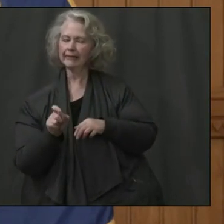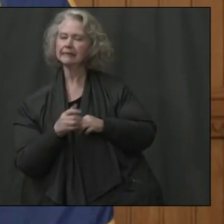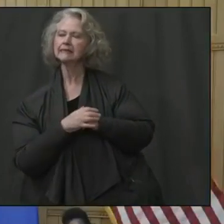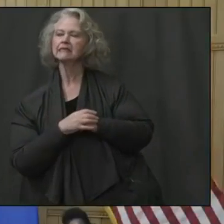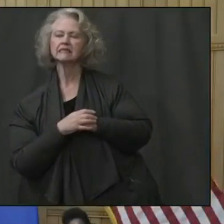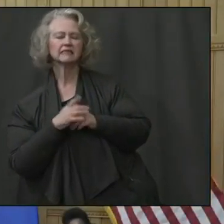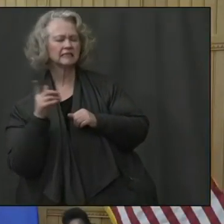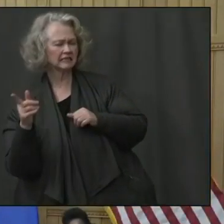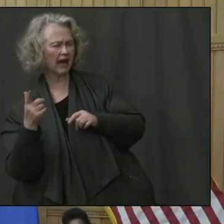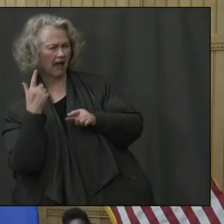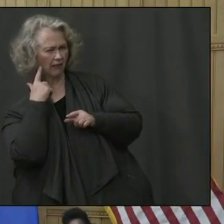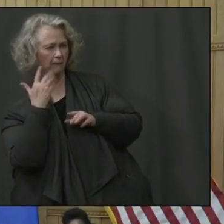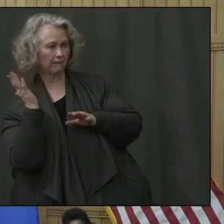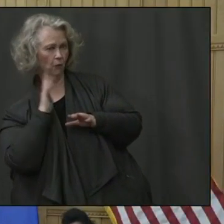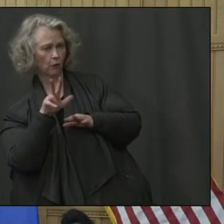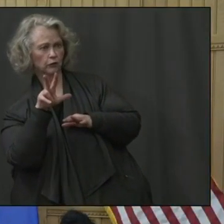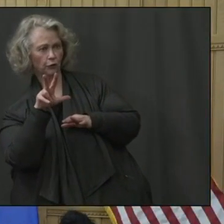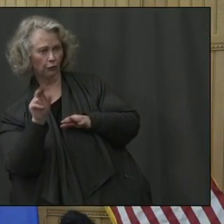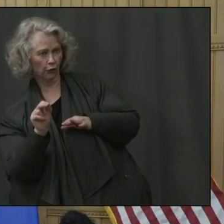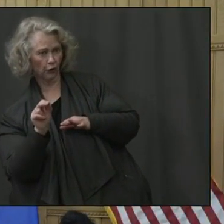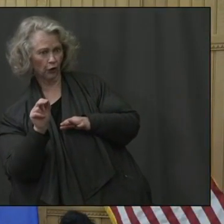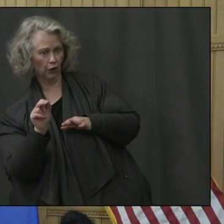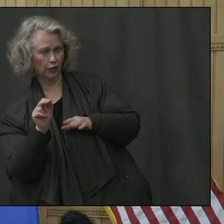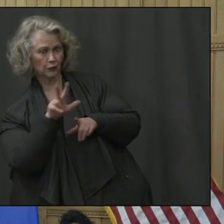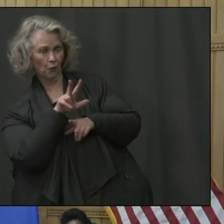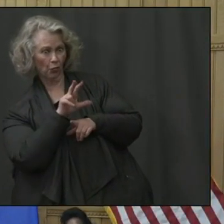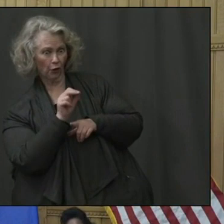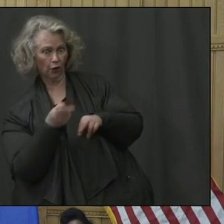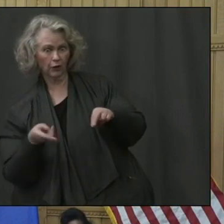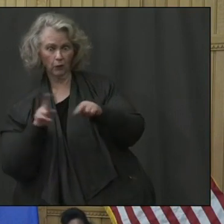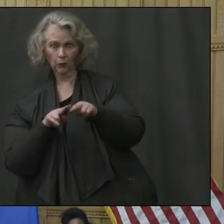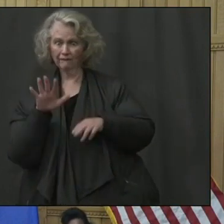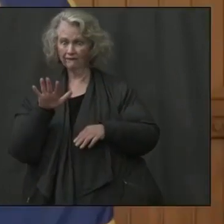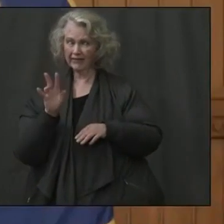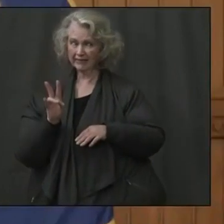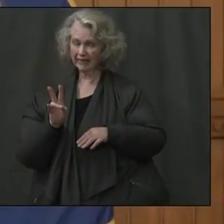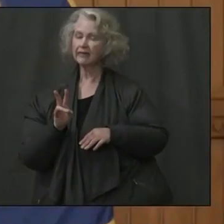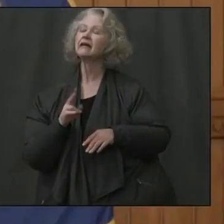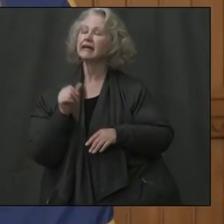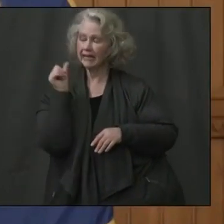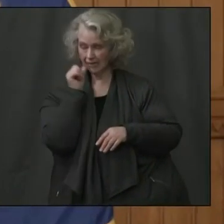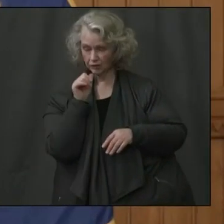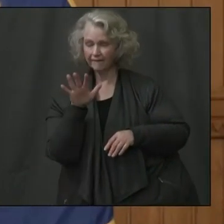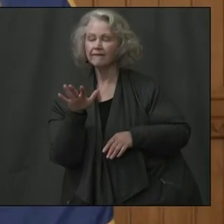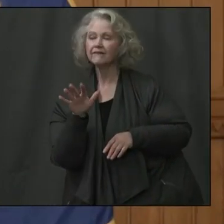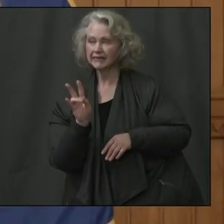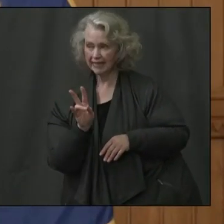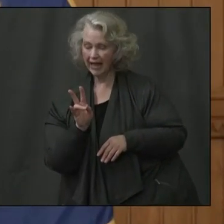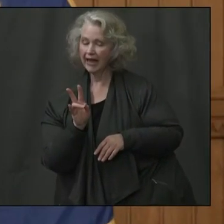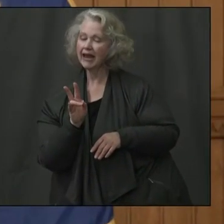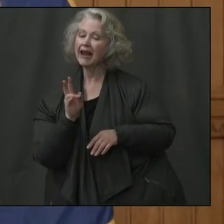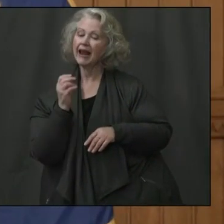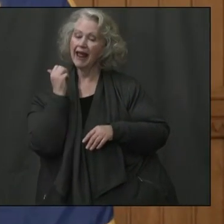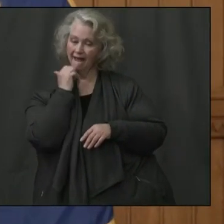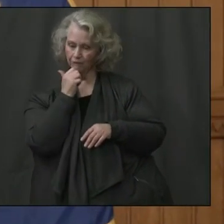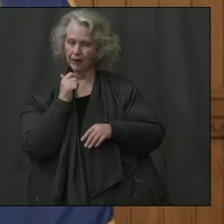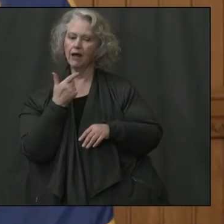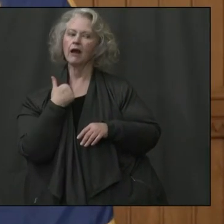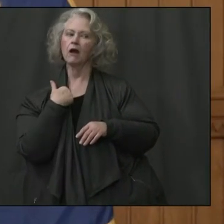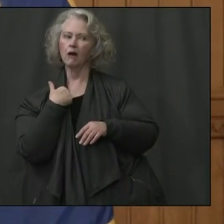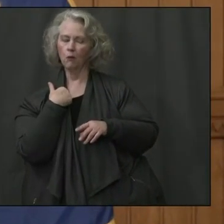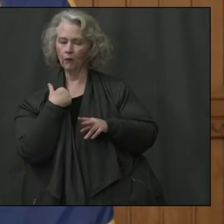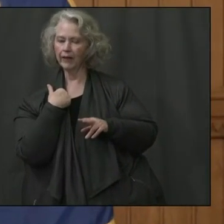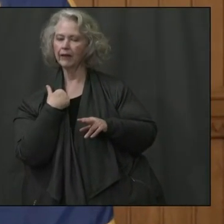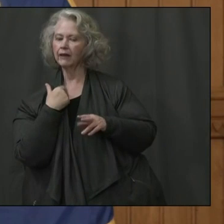I think the last one was 30, I might not remember correctly, so it went from 30 to 57? 57 as of yesterday, and every day that we report out regarding our